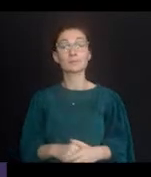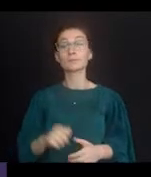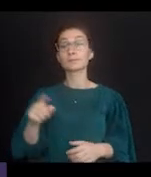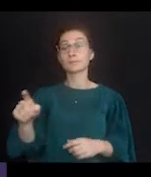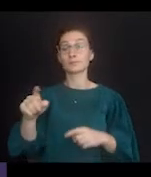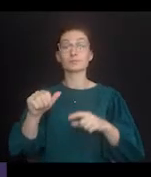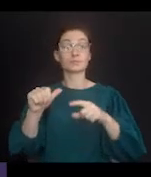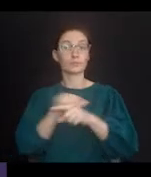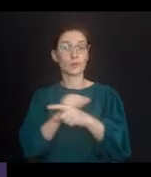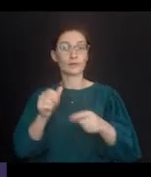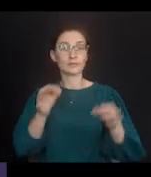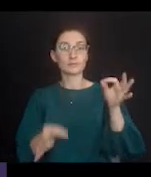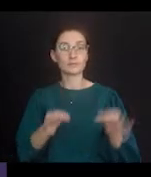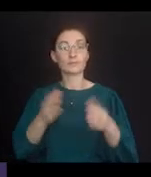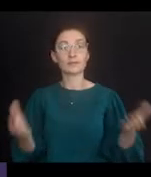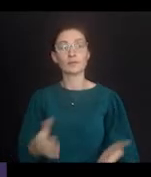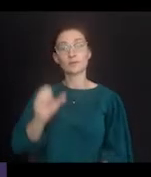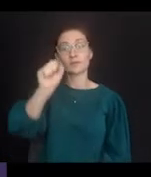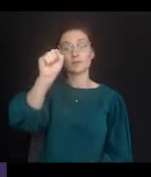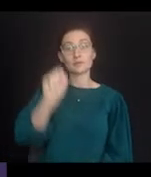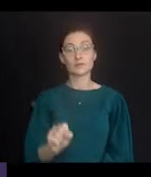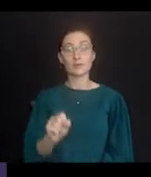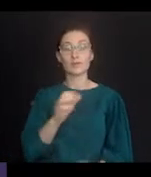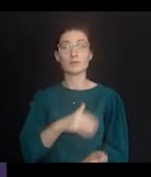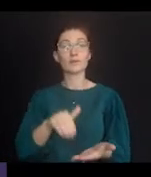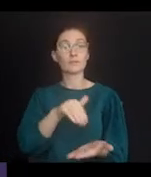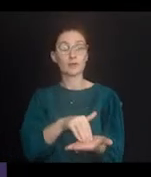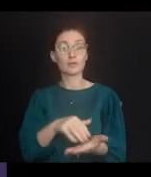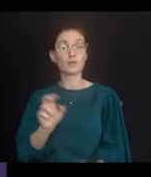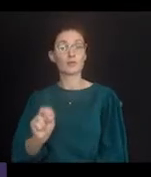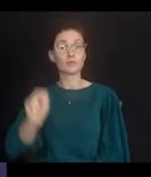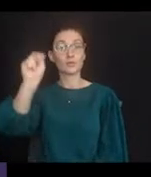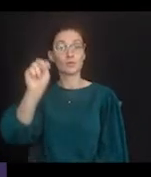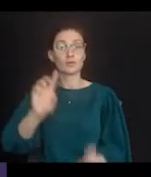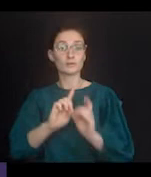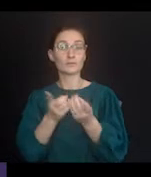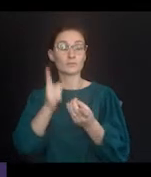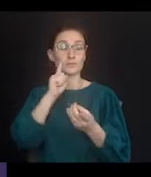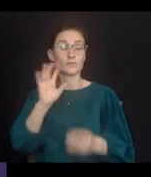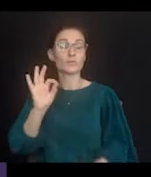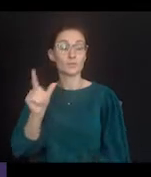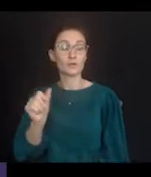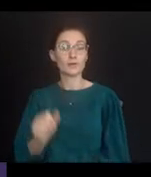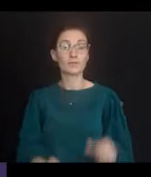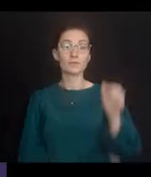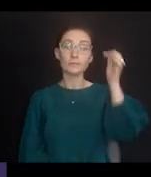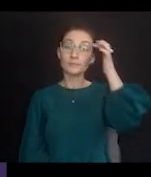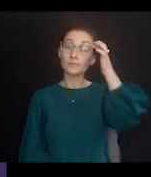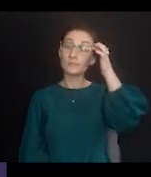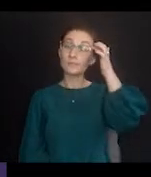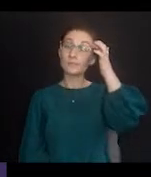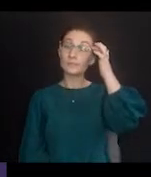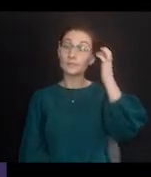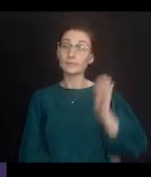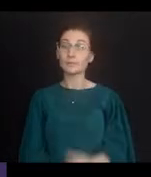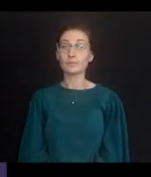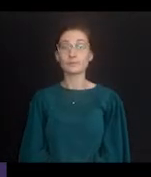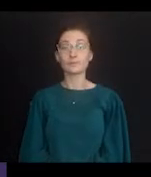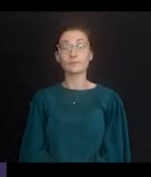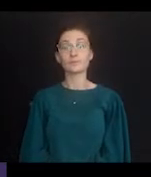accessibility. Ms. Eversol is admitted to practice in the U.S. district courts for the Southern, Middle, and Northern districts of Florida.